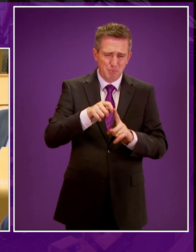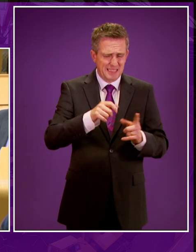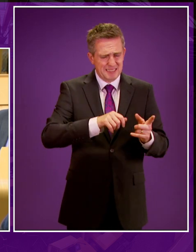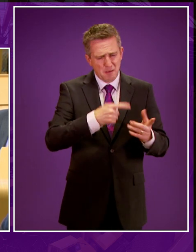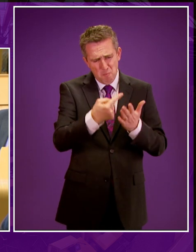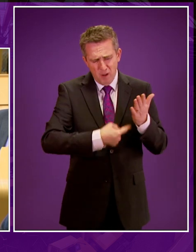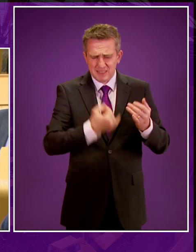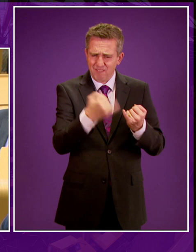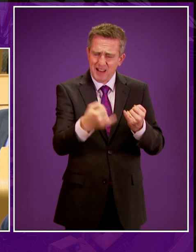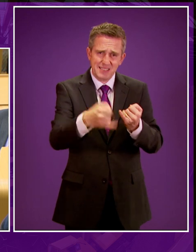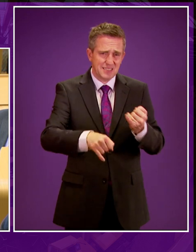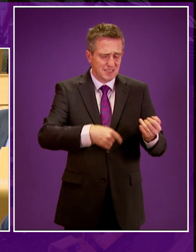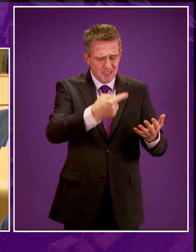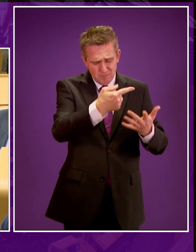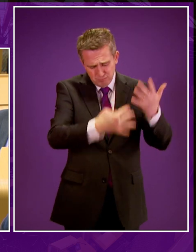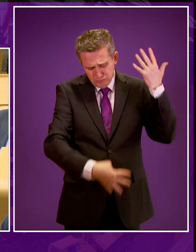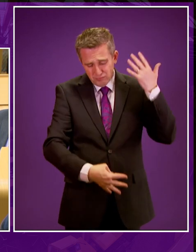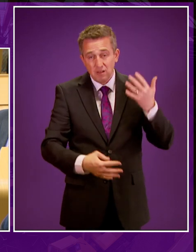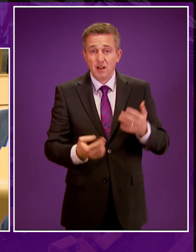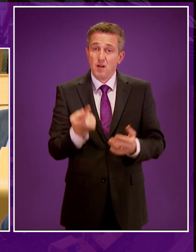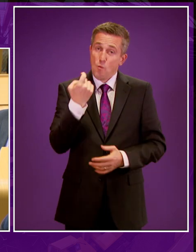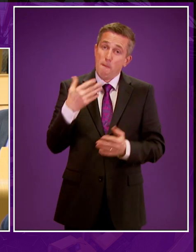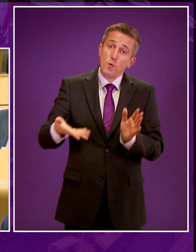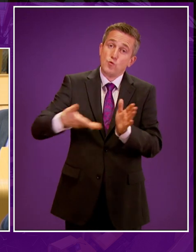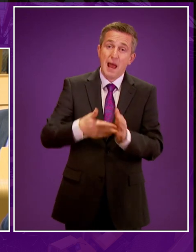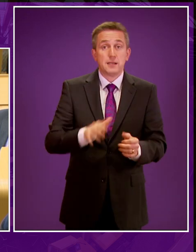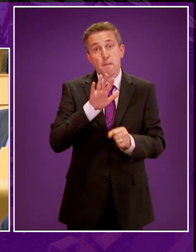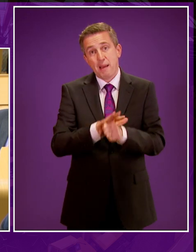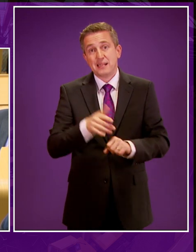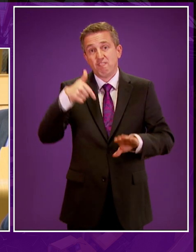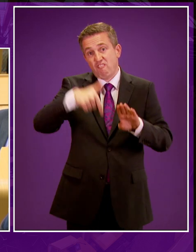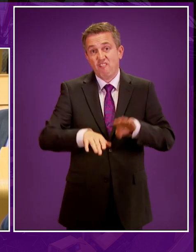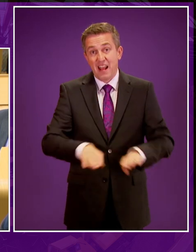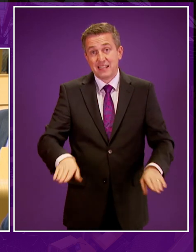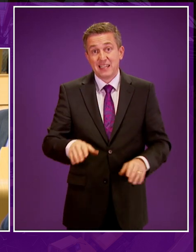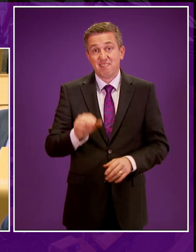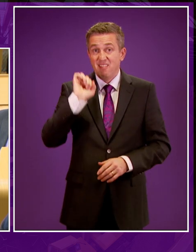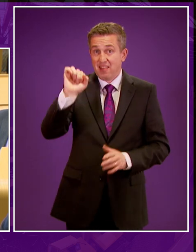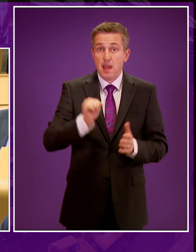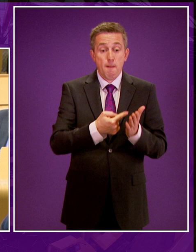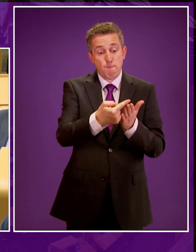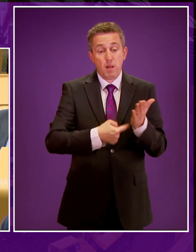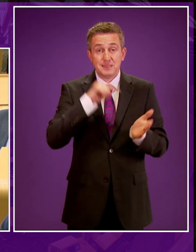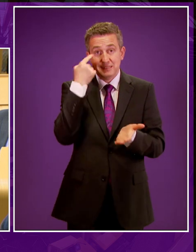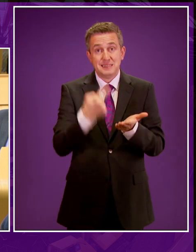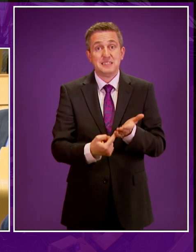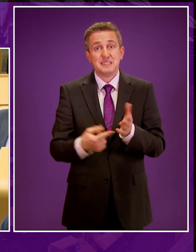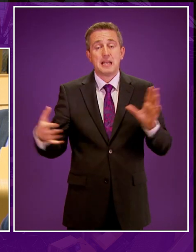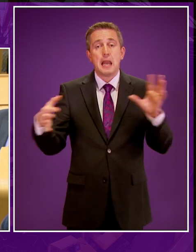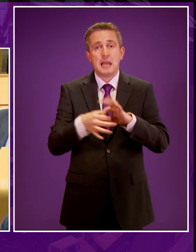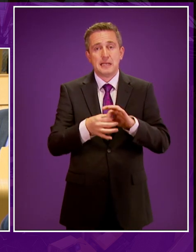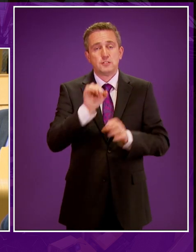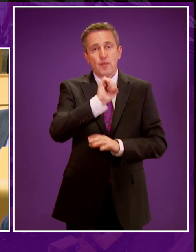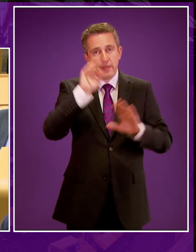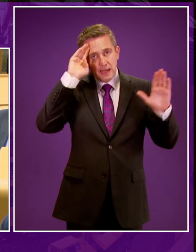long, and this ban of fracking is just the latest example of the S&P making policy decisions based on its own narrow